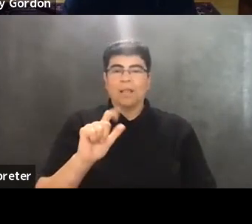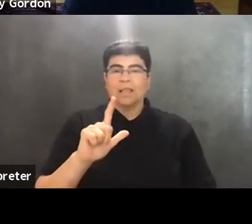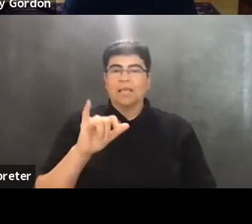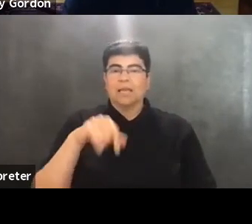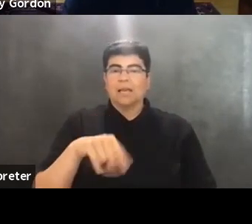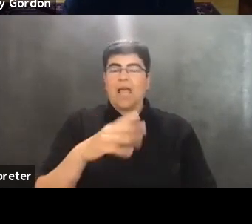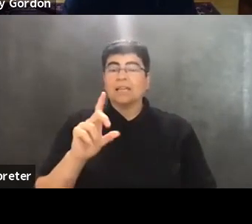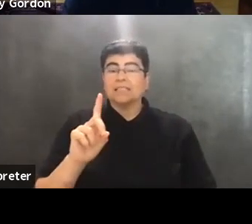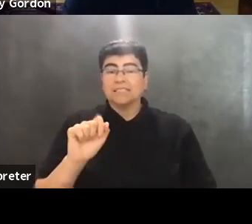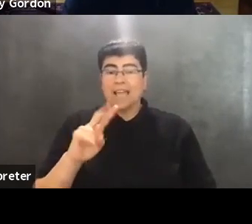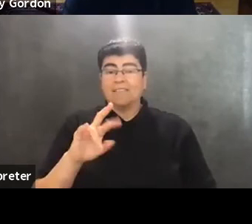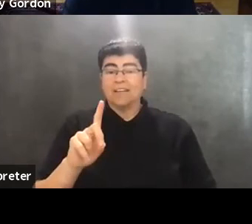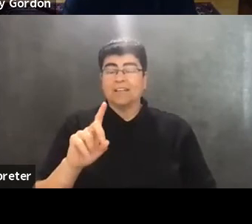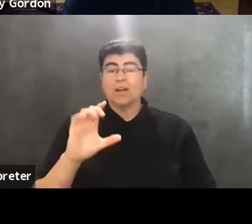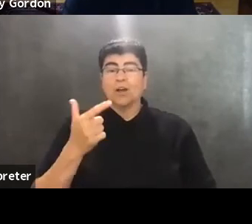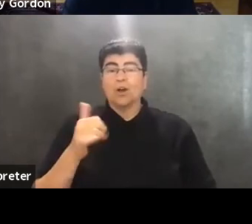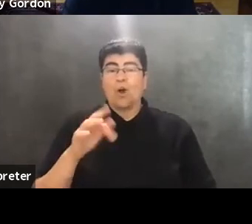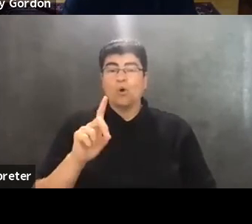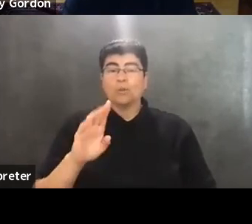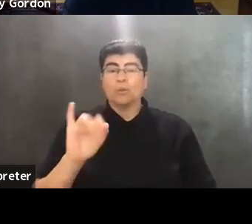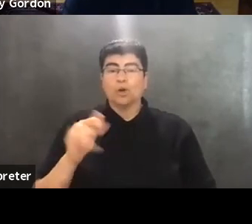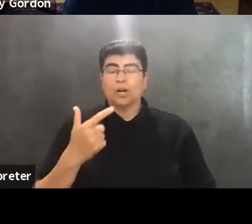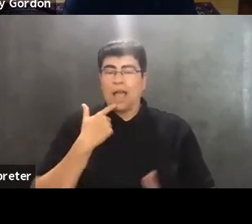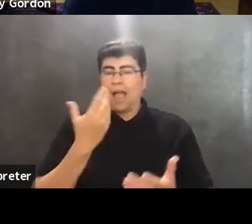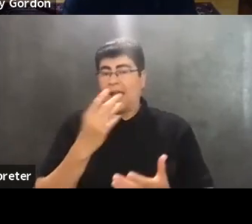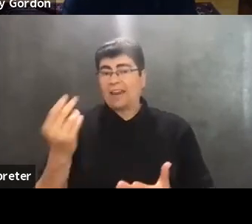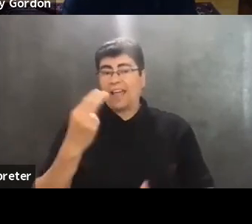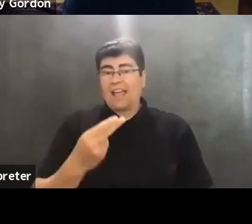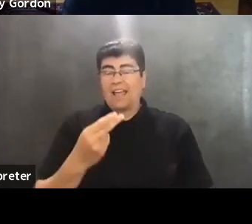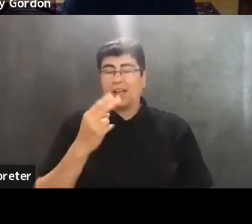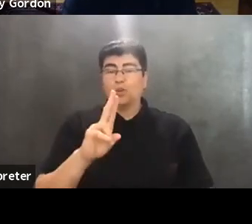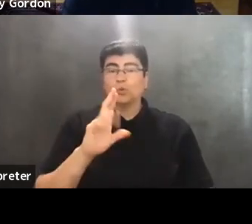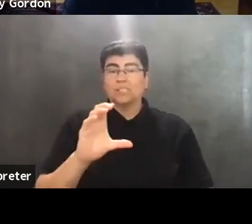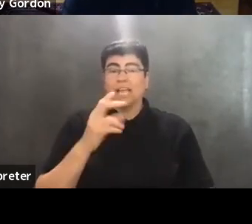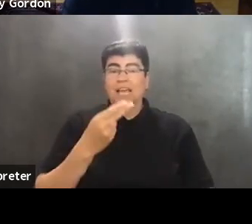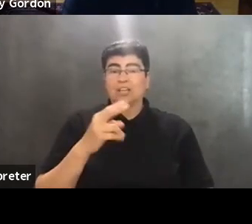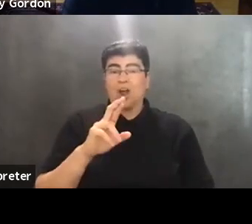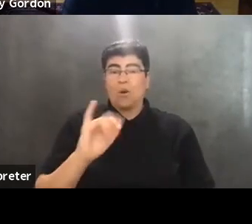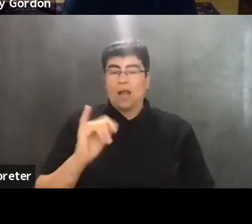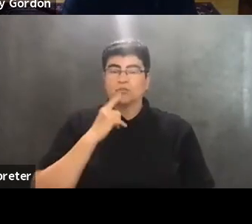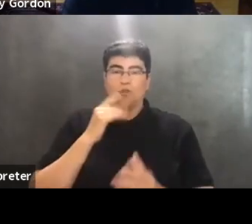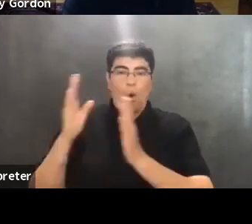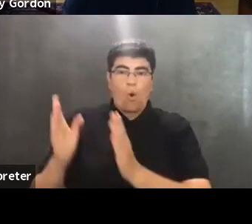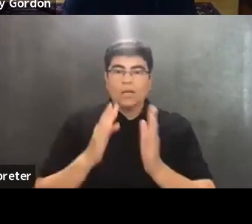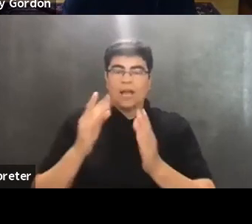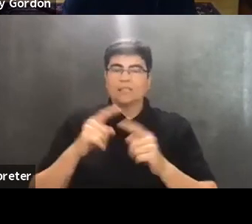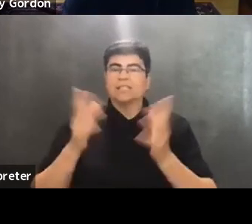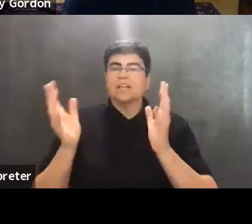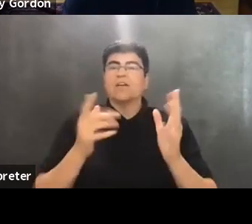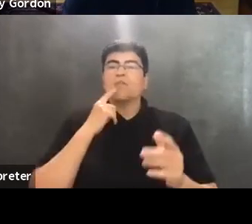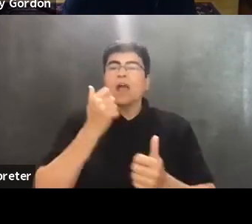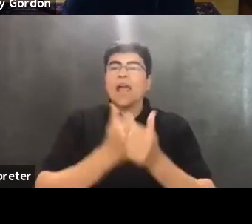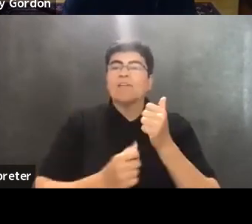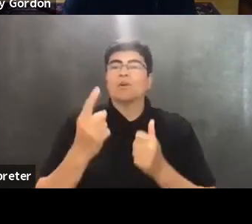David Goldberg again and the UCHRI for organizing these conversations and for everyone who's